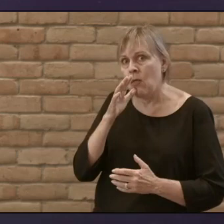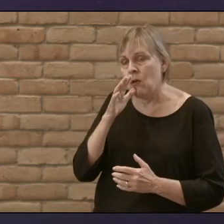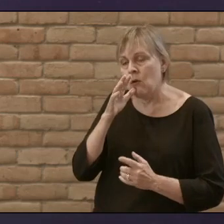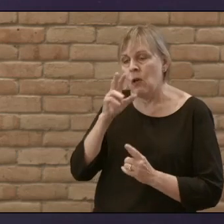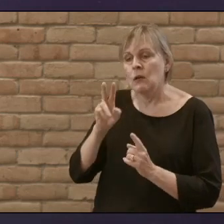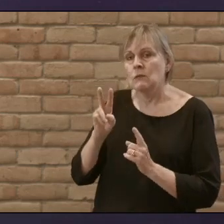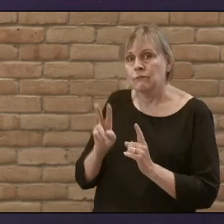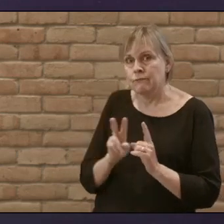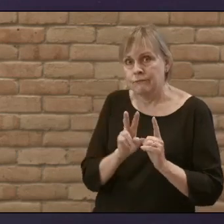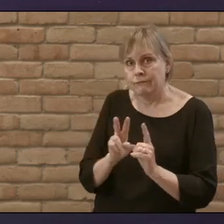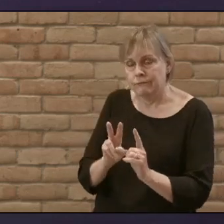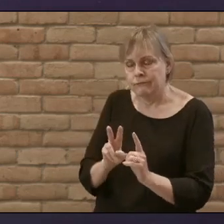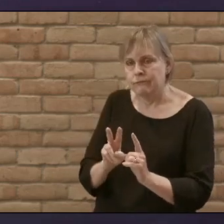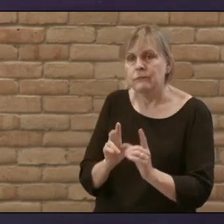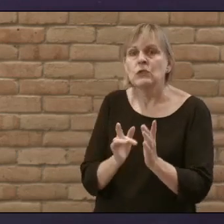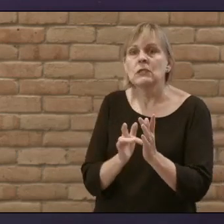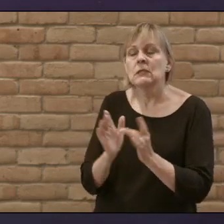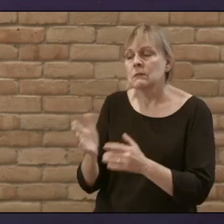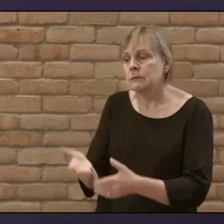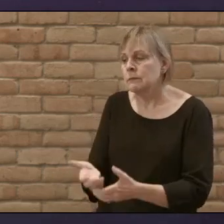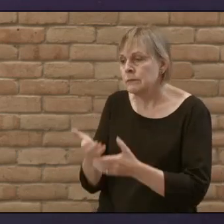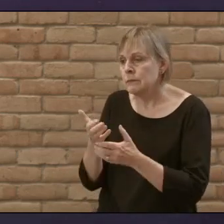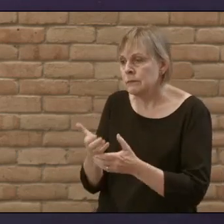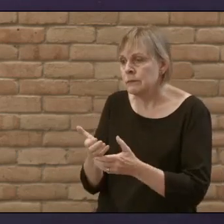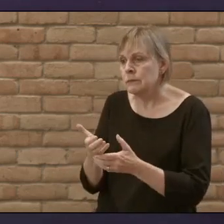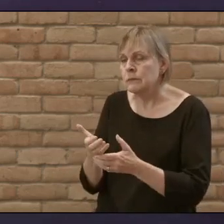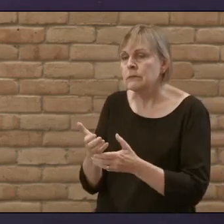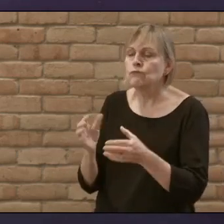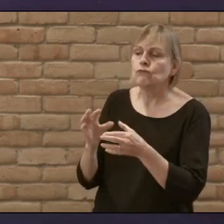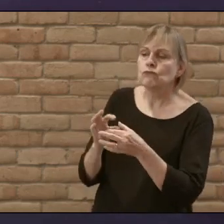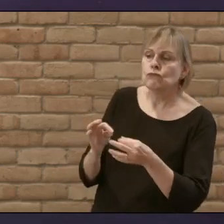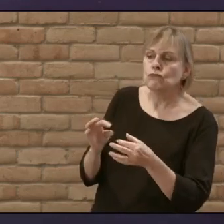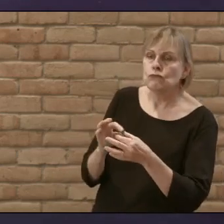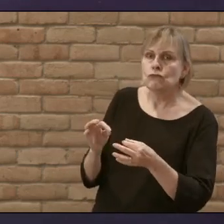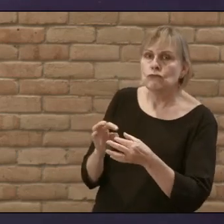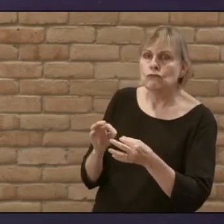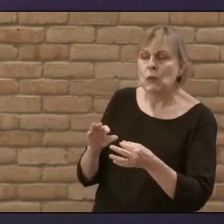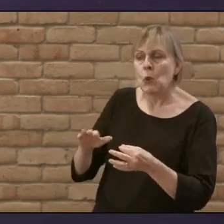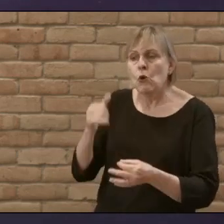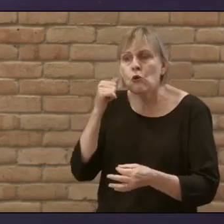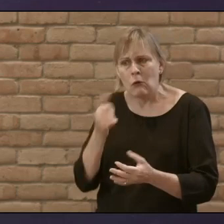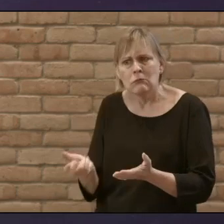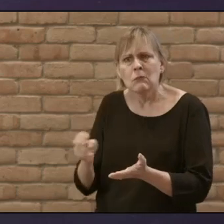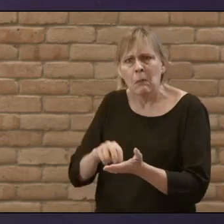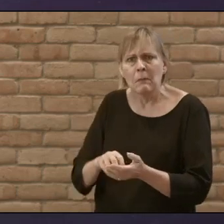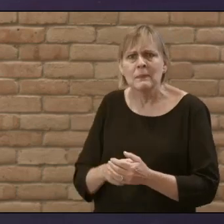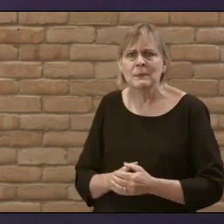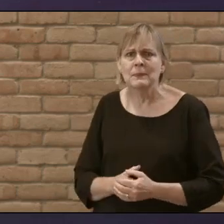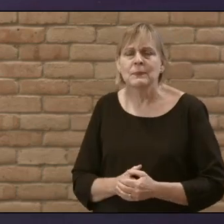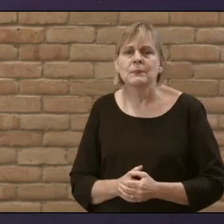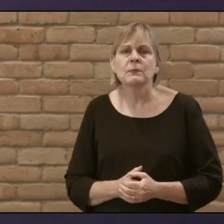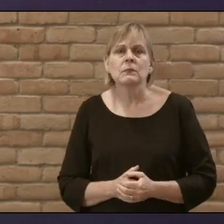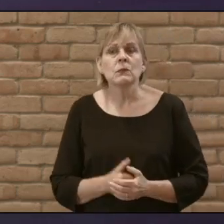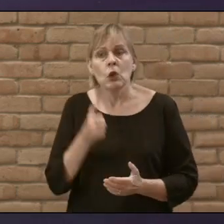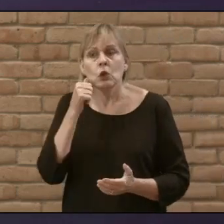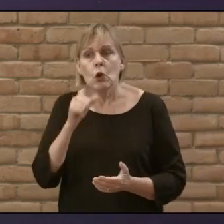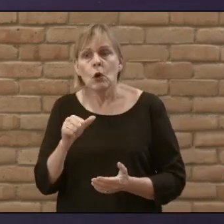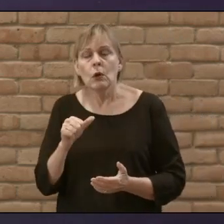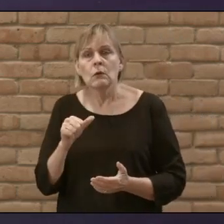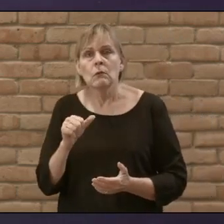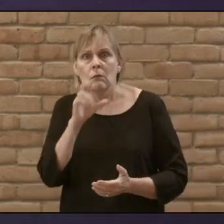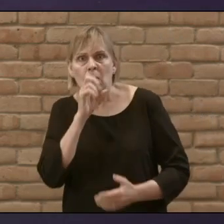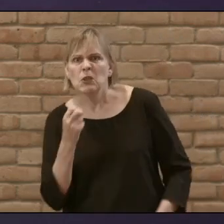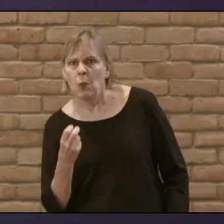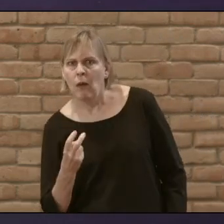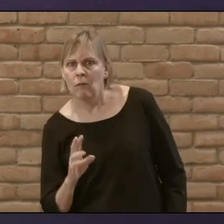Holding her hand, he said to her, Talitha kum, which means little girl, get up. And the girl, who was 12